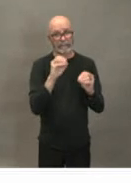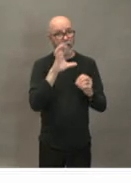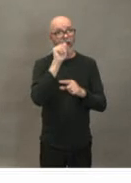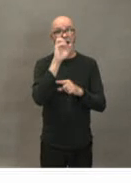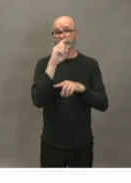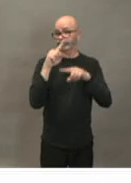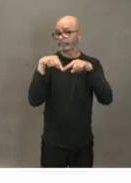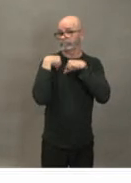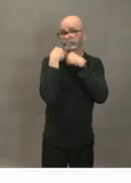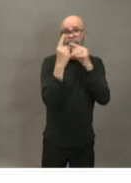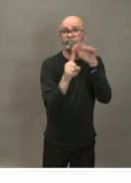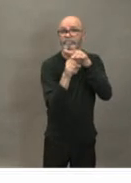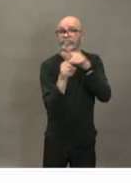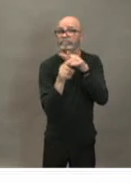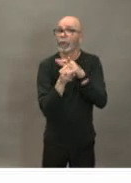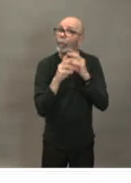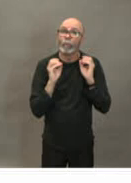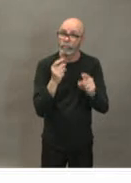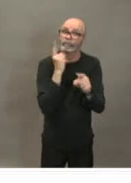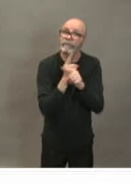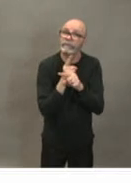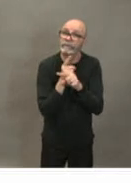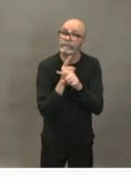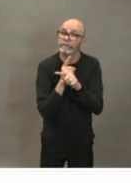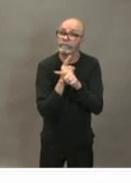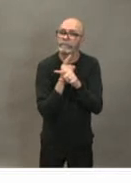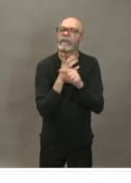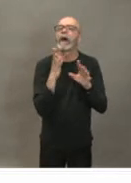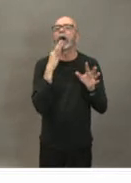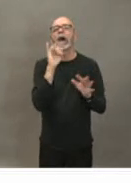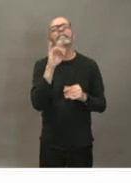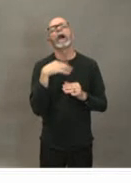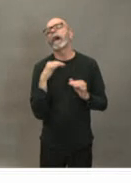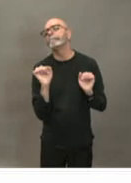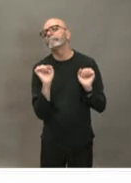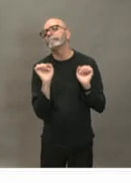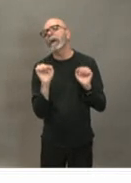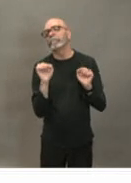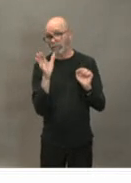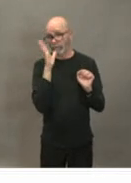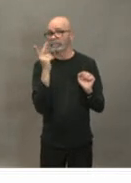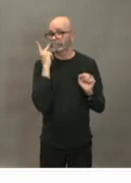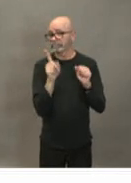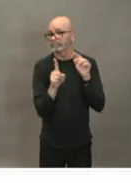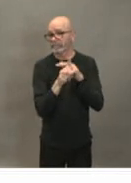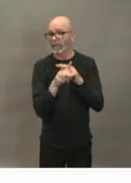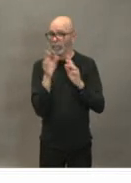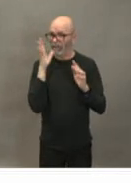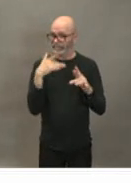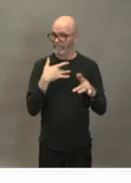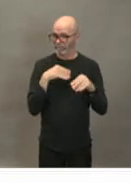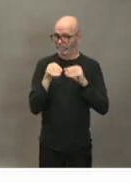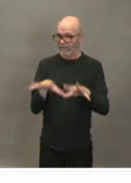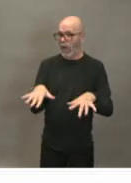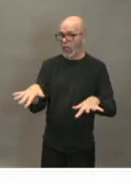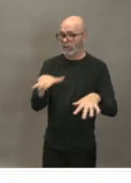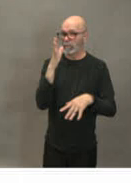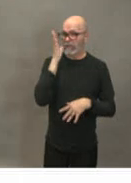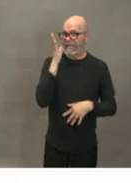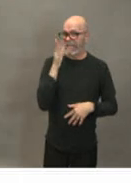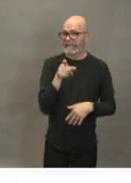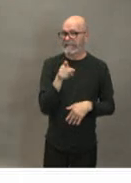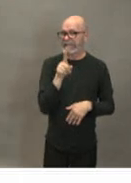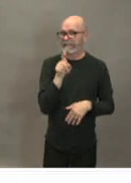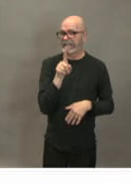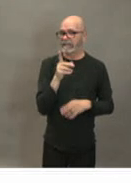what is the likelihood that we will likely see some kind of an outbreak in the population in nova scotia so i